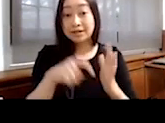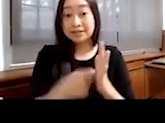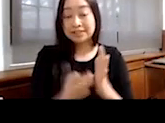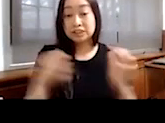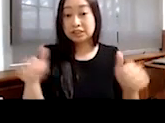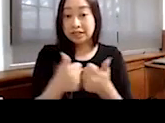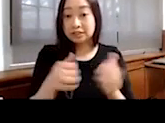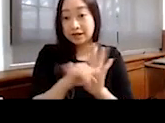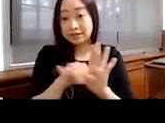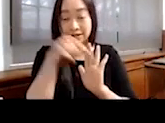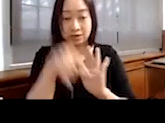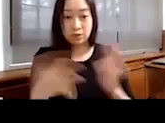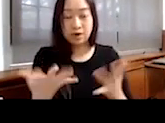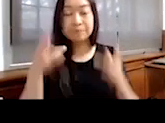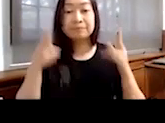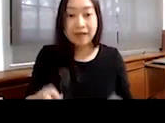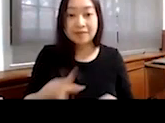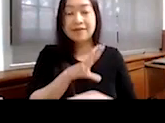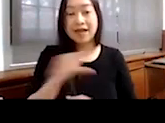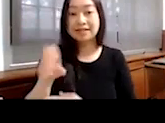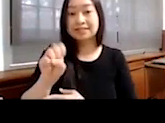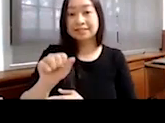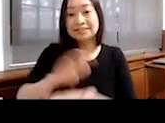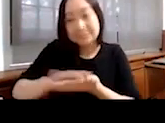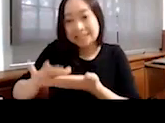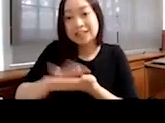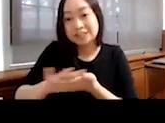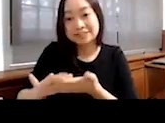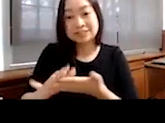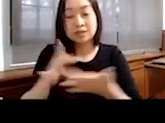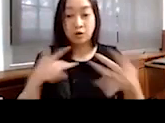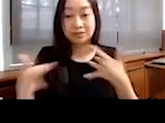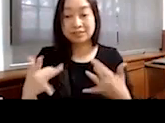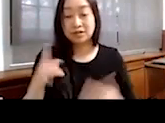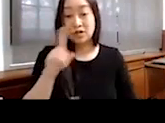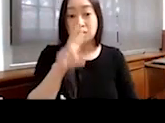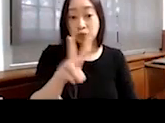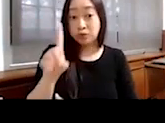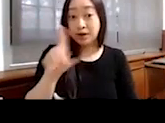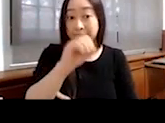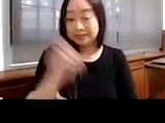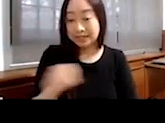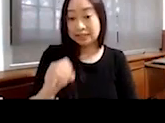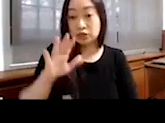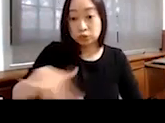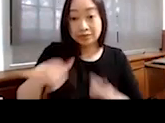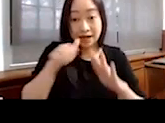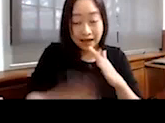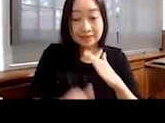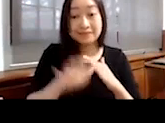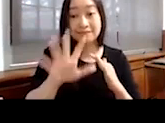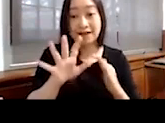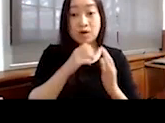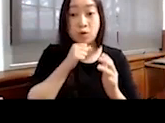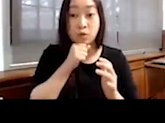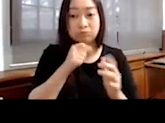identified is health and sanitation concerns, of which 21% of children under 5 are anemic, while almost